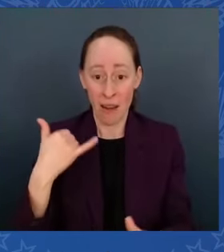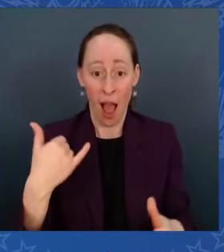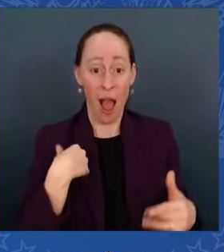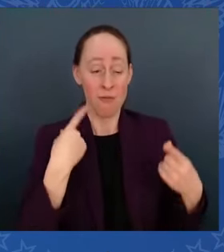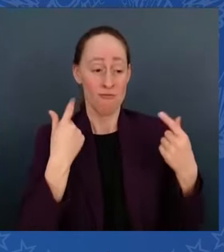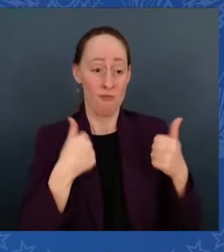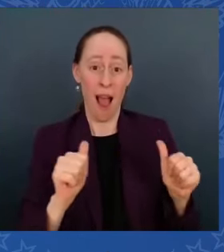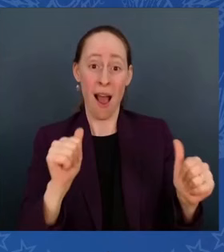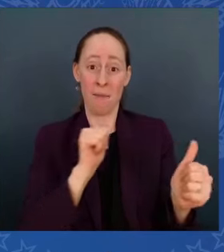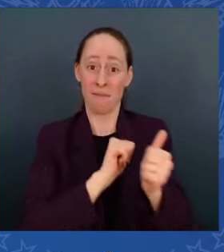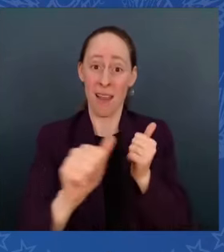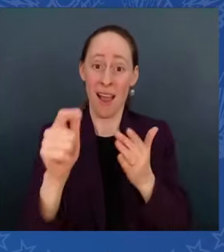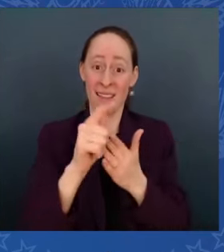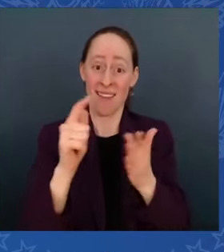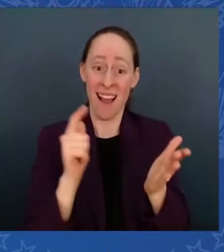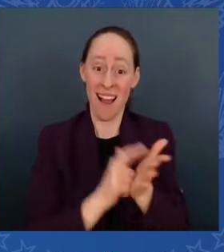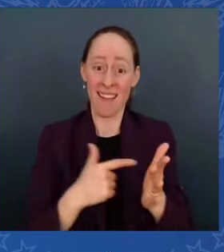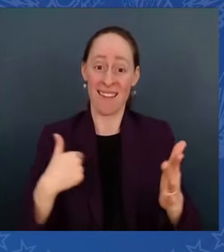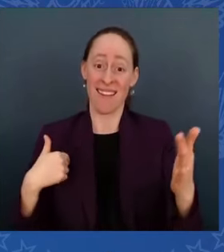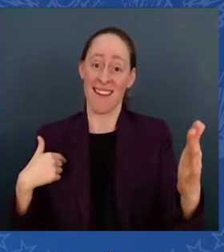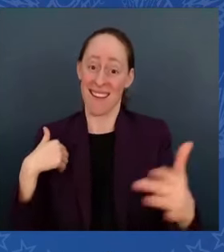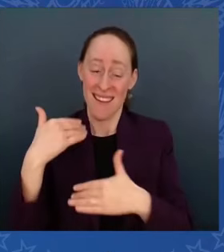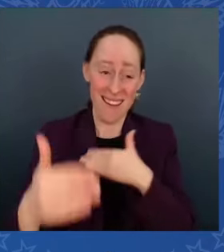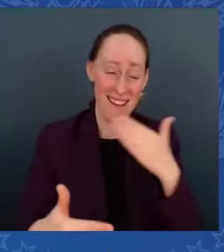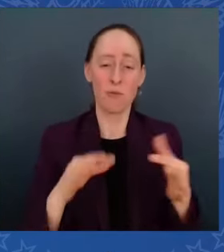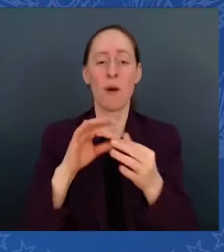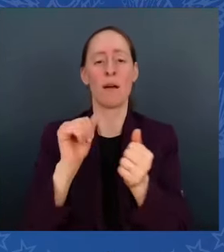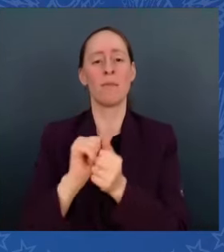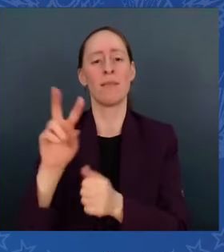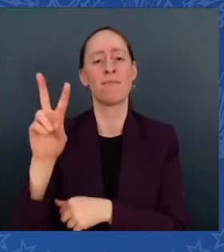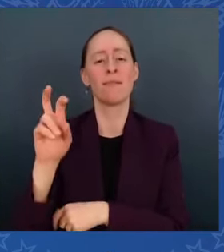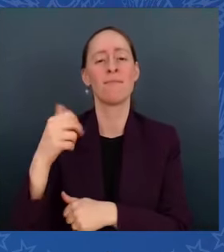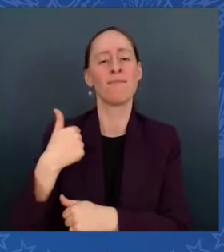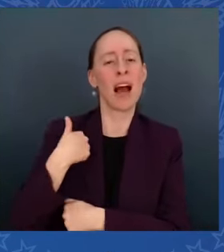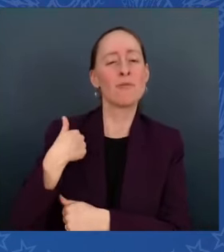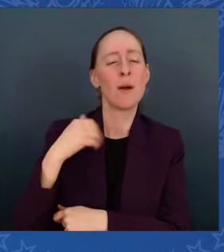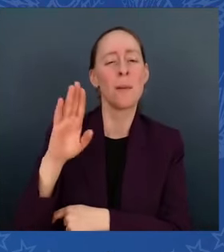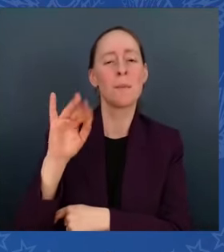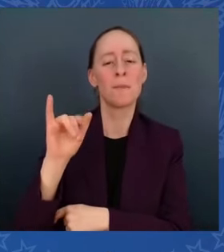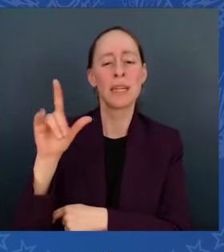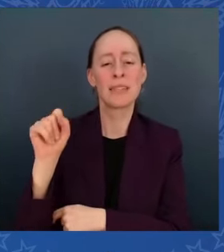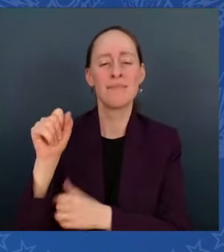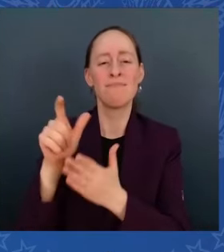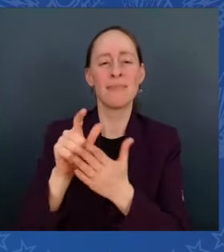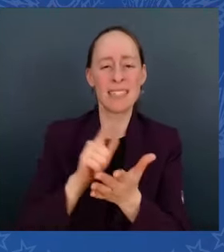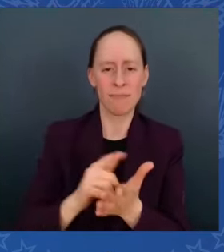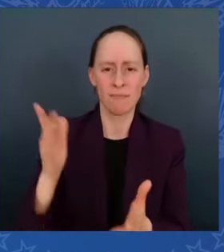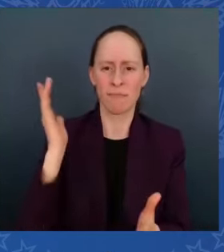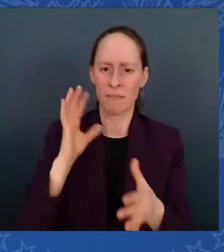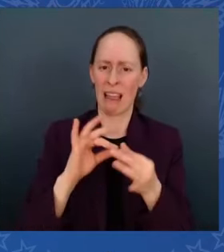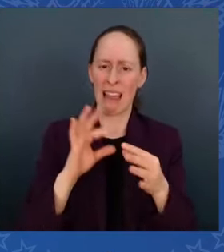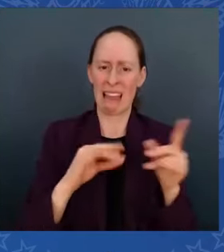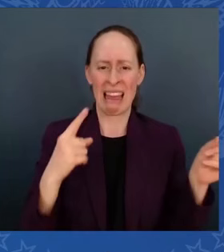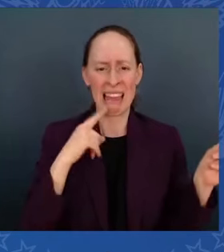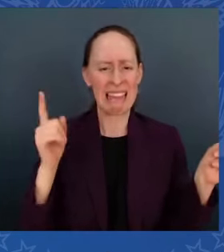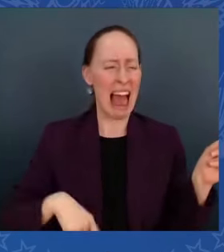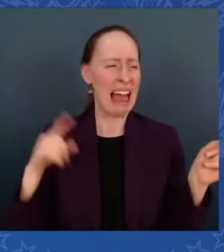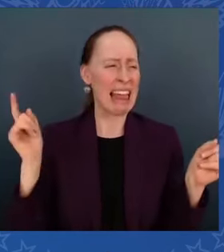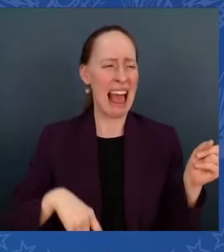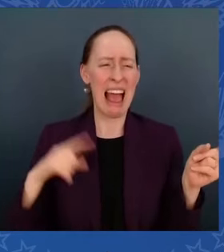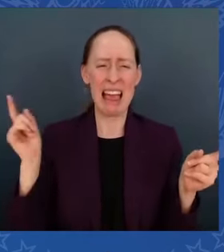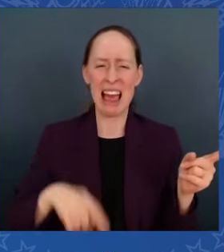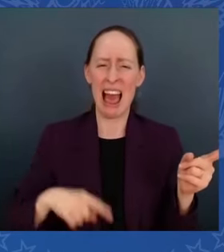they said we couldn't afford it. And I looked out there, and there were there were 40 — there were 50 corporations of the Fortune